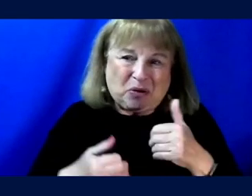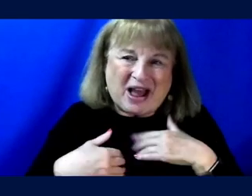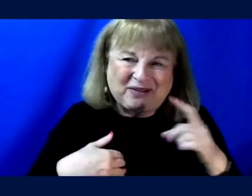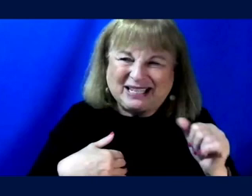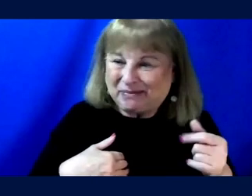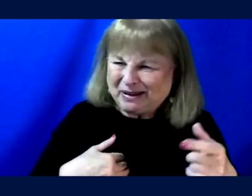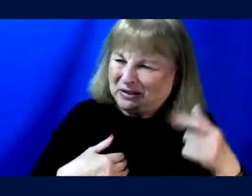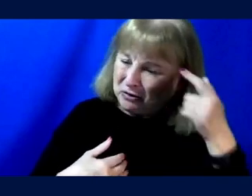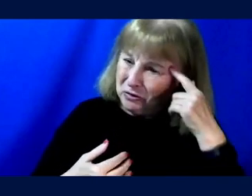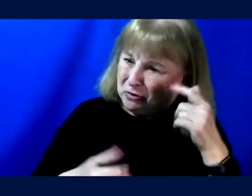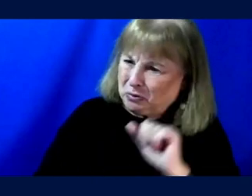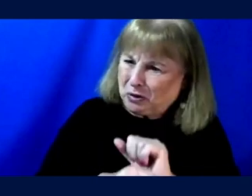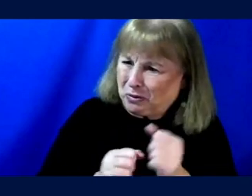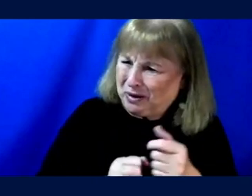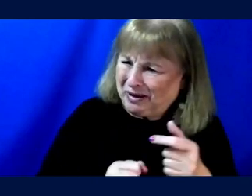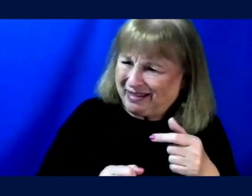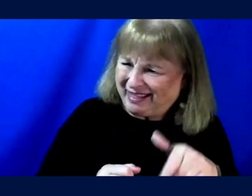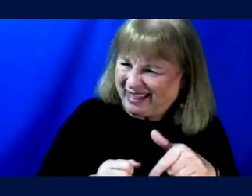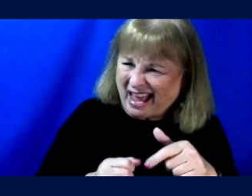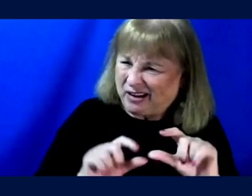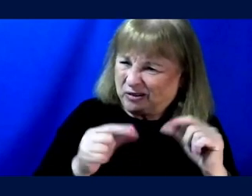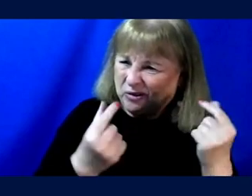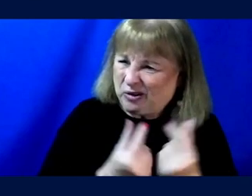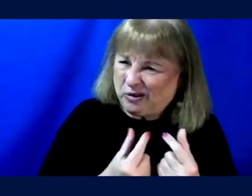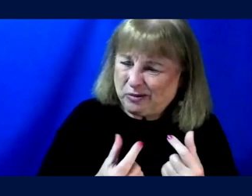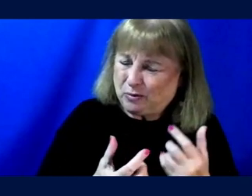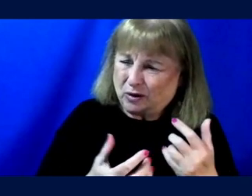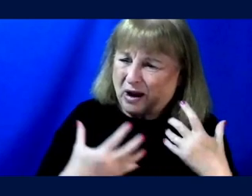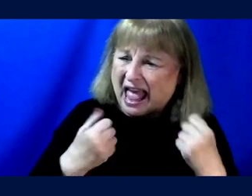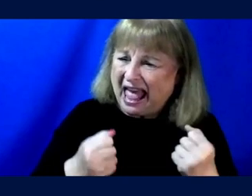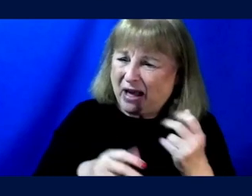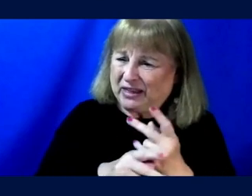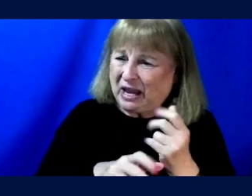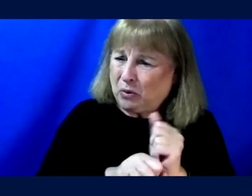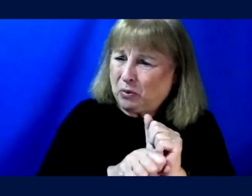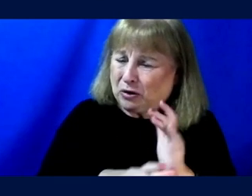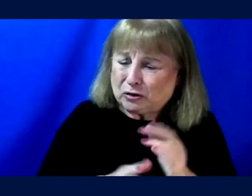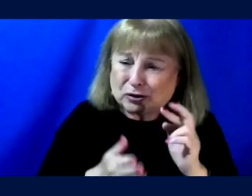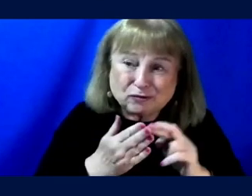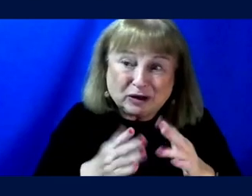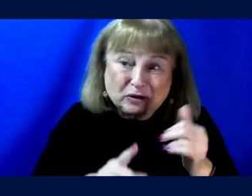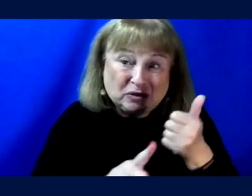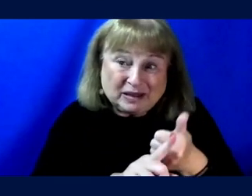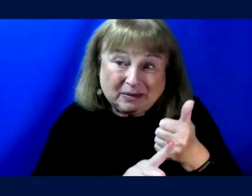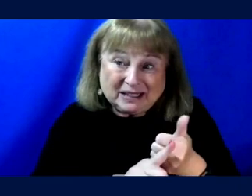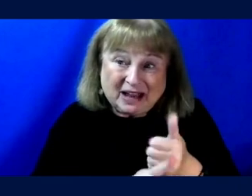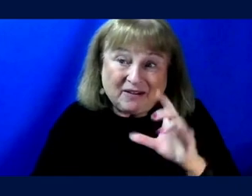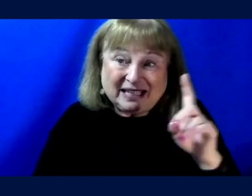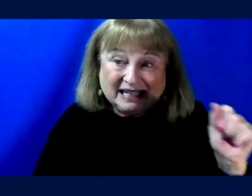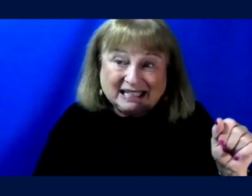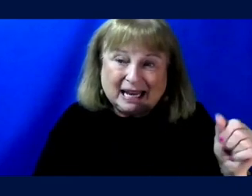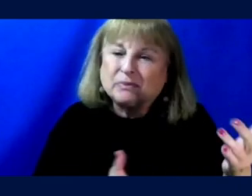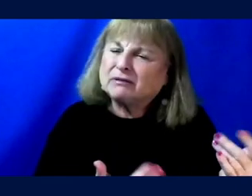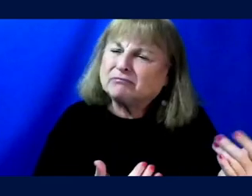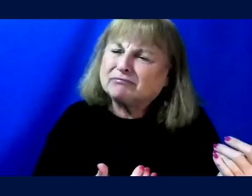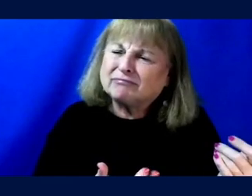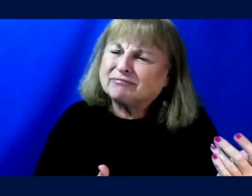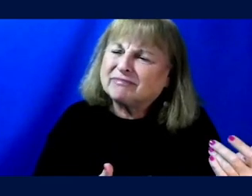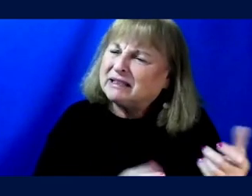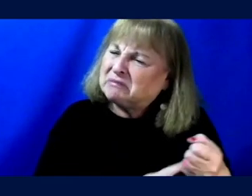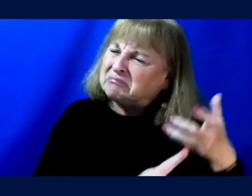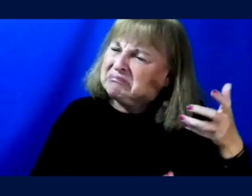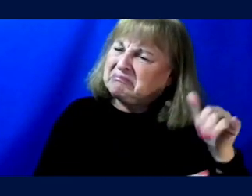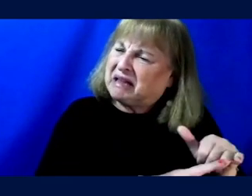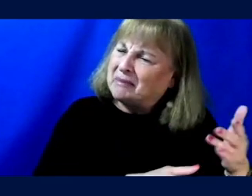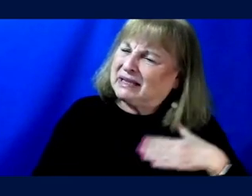curious, uh, you know, what sort of interaction you've had with healthcare workers or, uh, researchers who are themselves, uh, disabled, just, uh, speaking a little bit more about